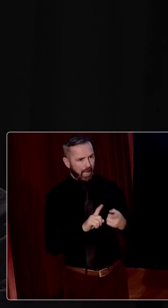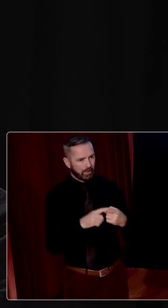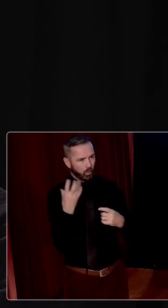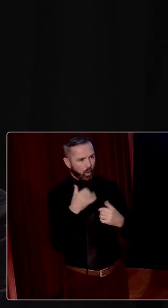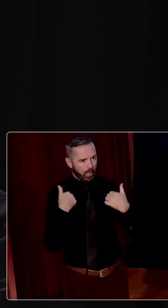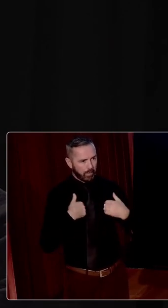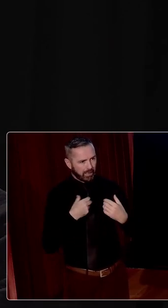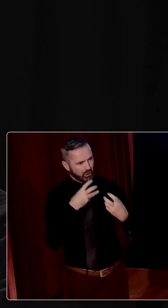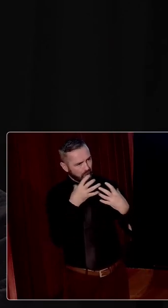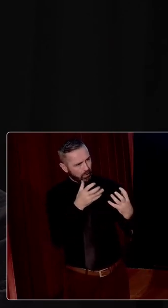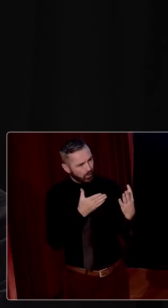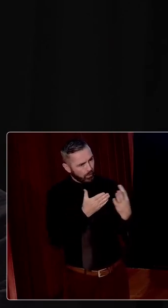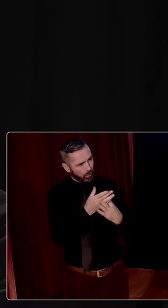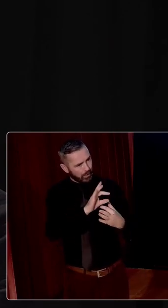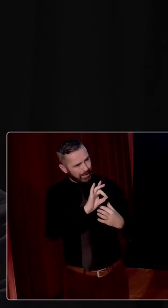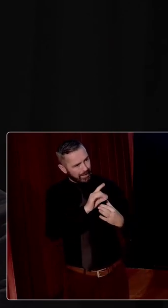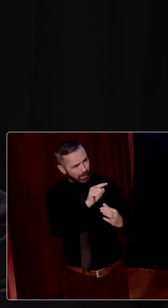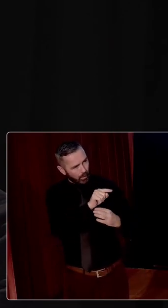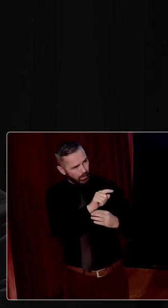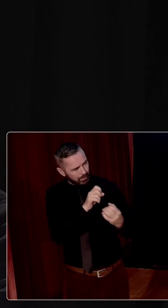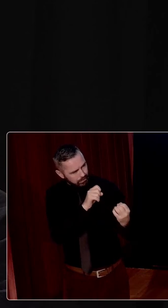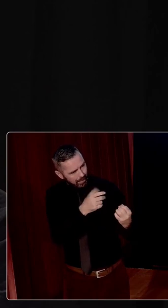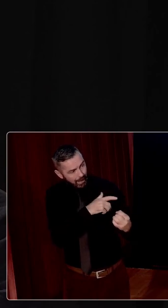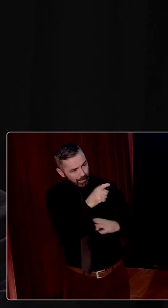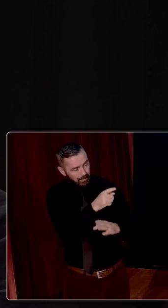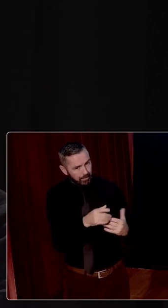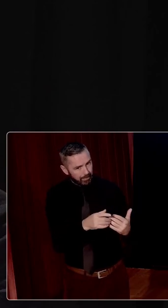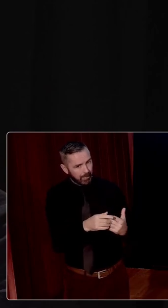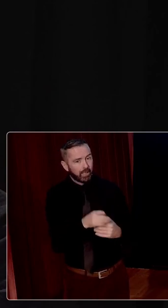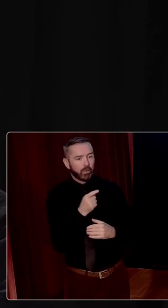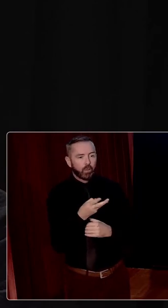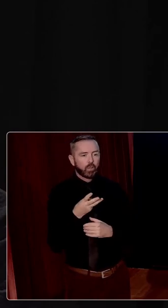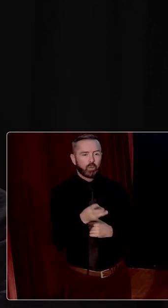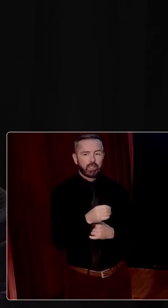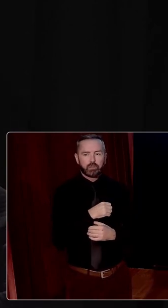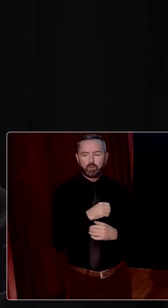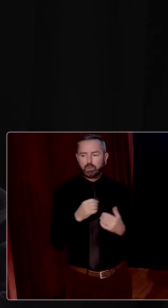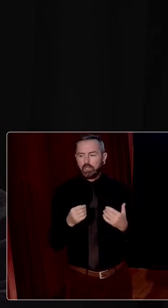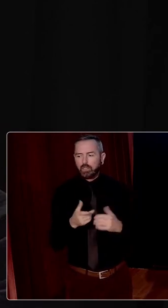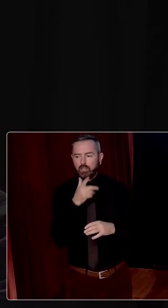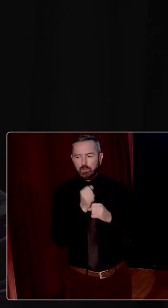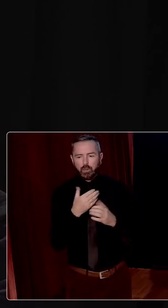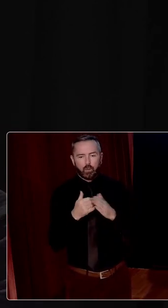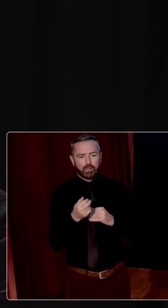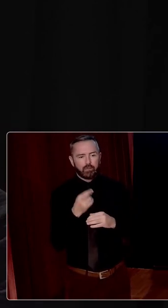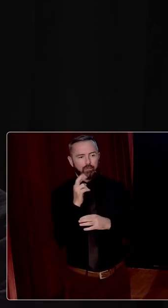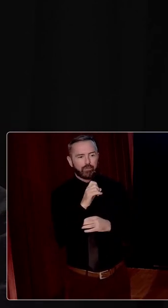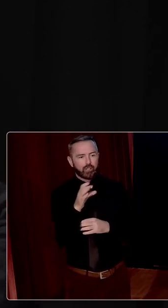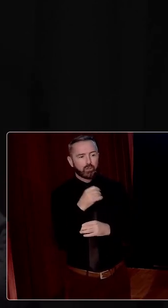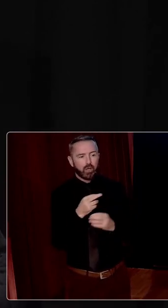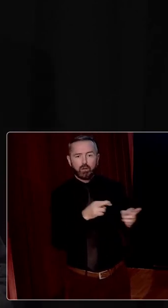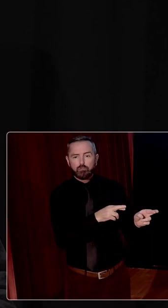screaming through the keyhole. And that was a way, obviously, of delegitimising those who were referred to as the irregulars.